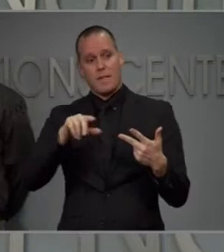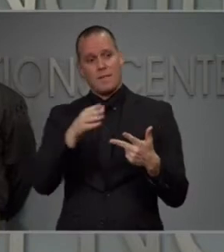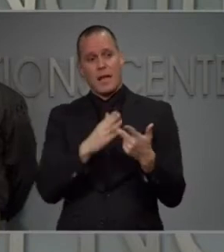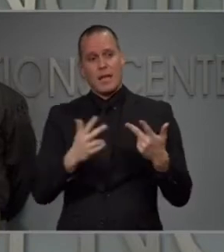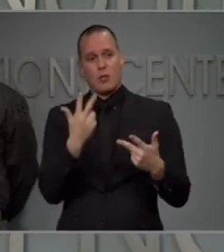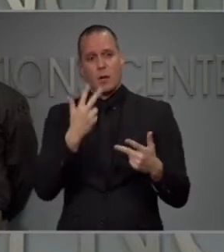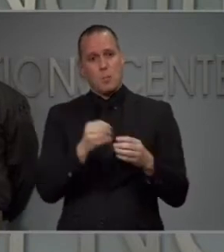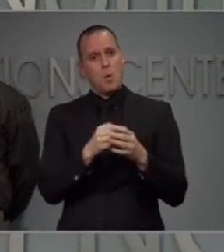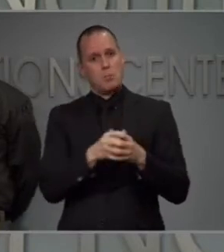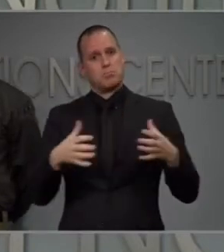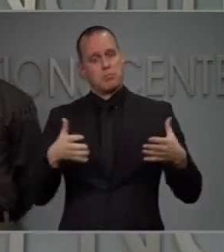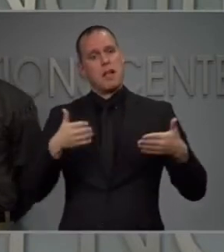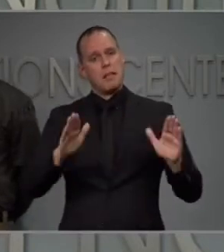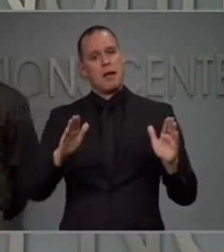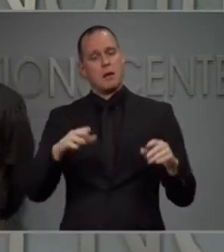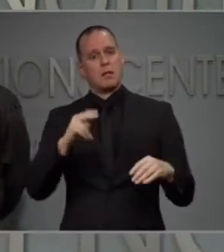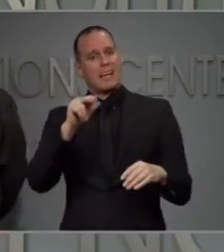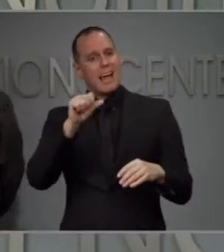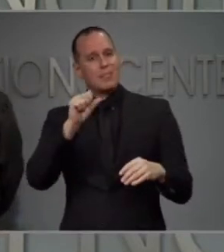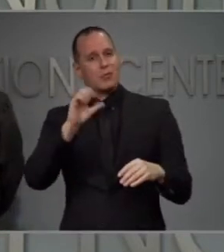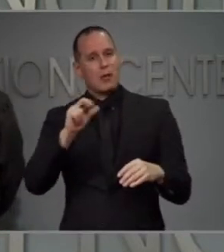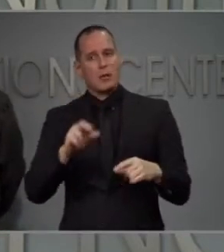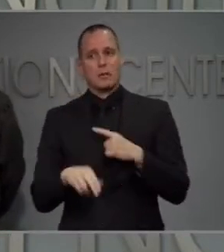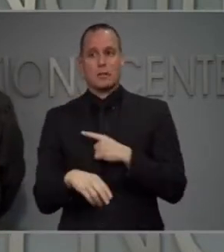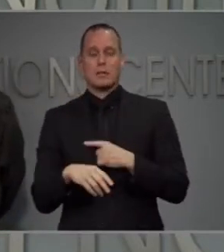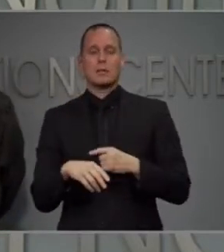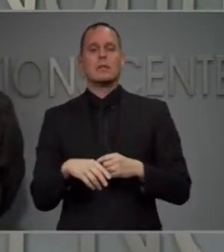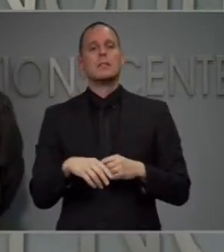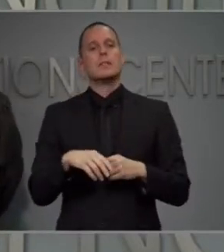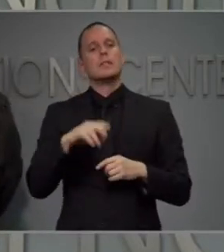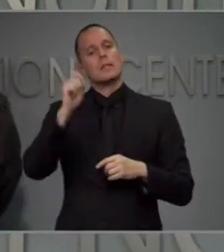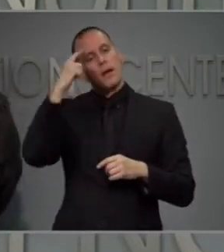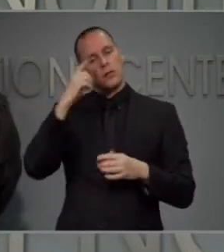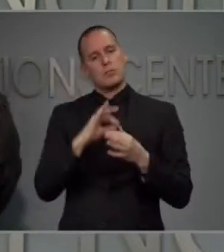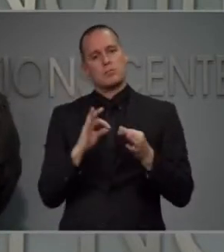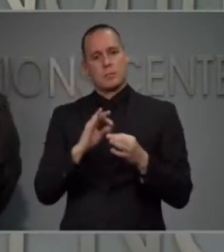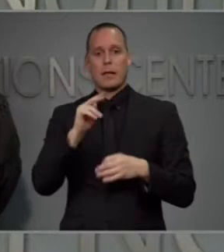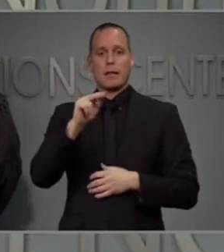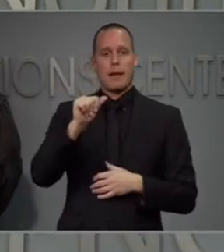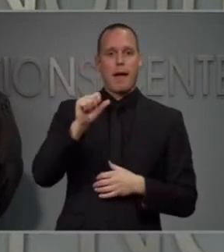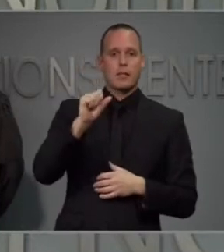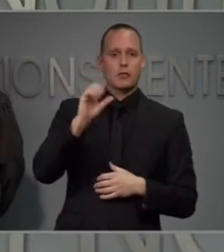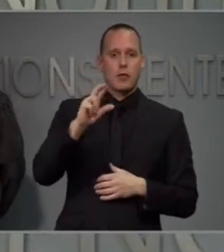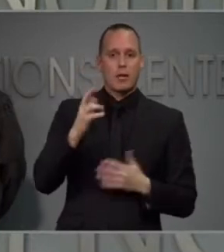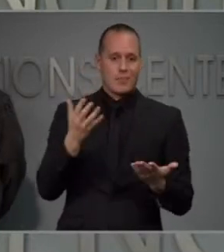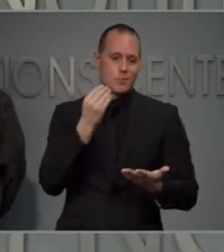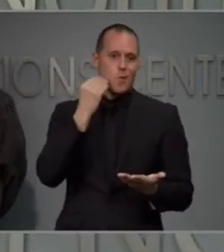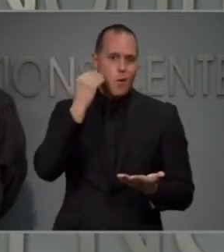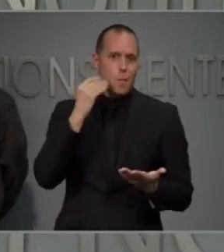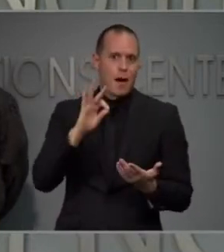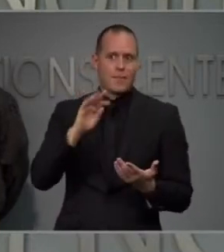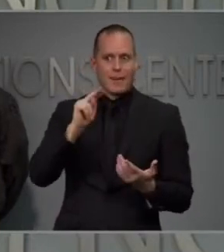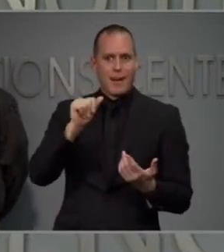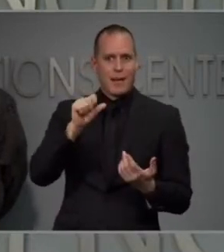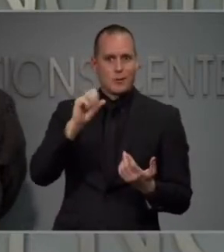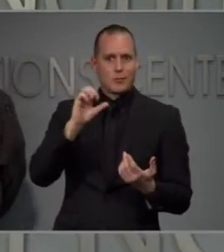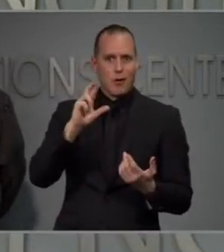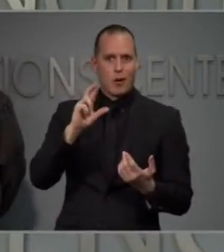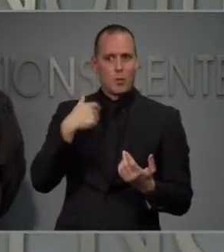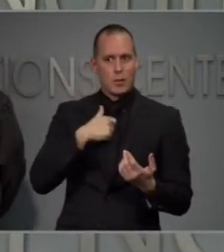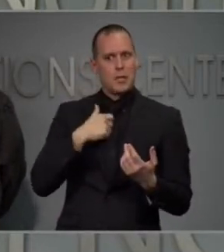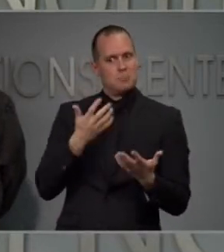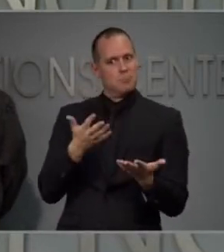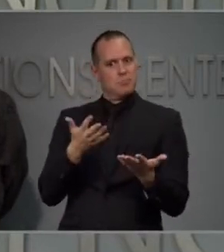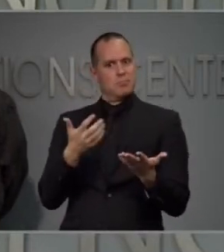NASCAR is home at North Carolina. We are the home of NASCAR, and I'm so grateful for